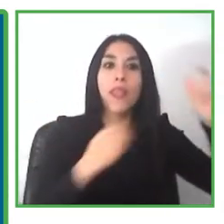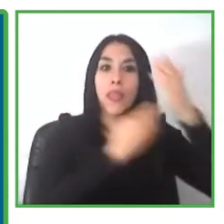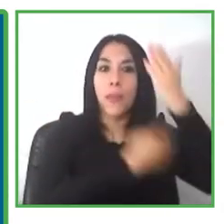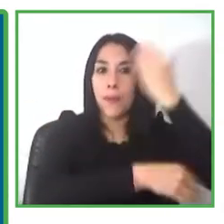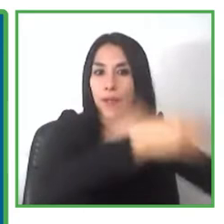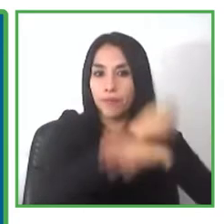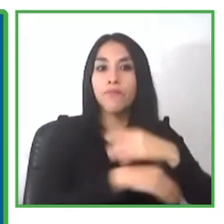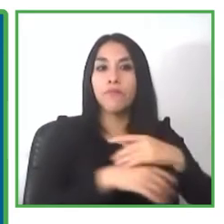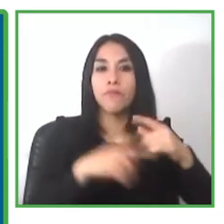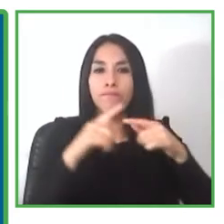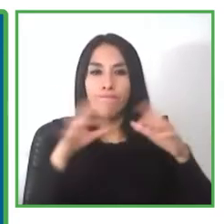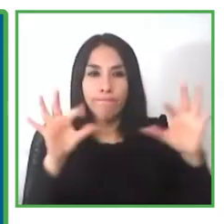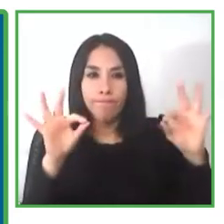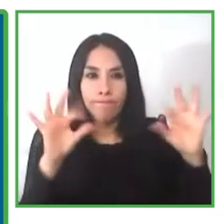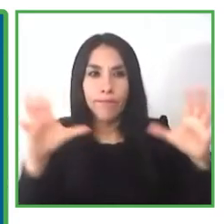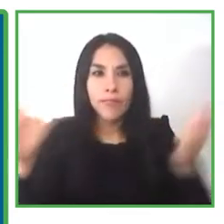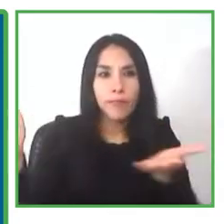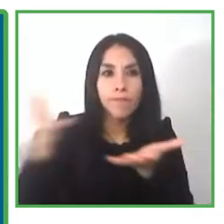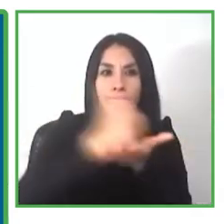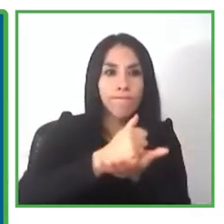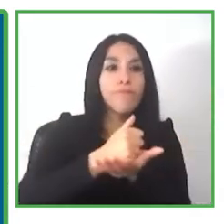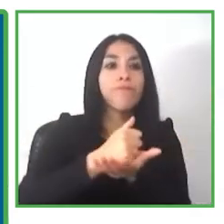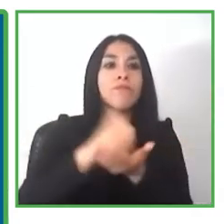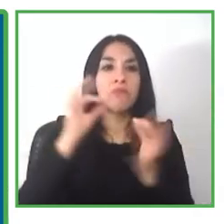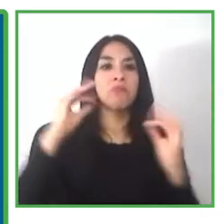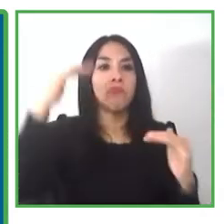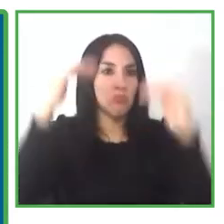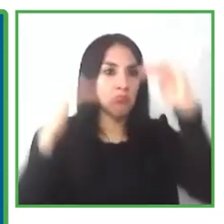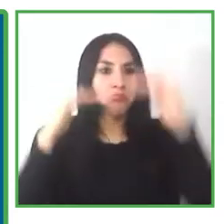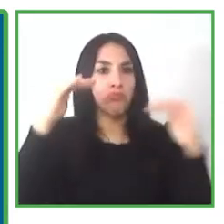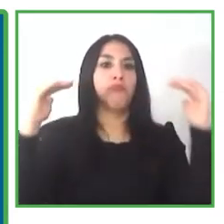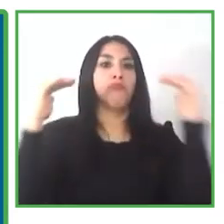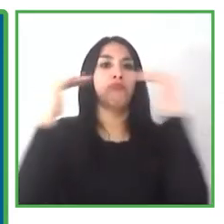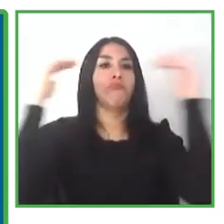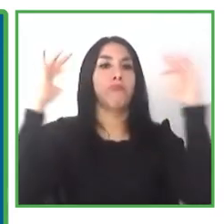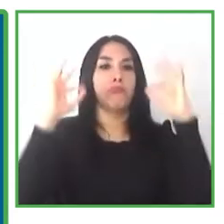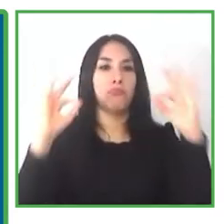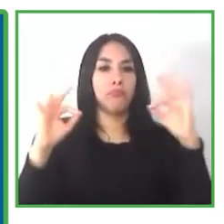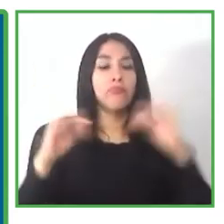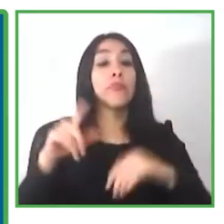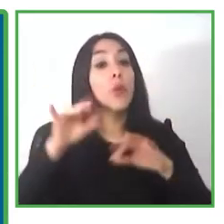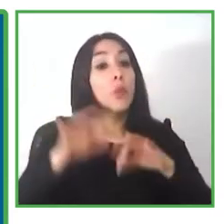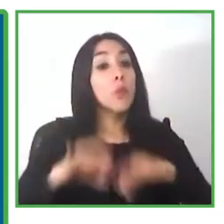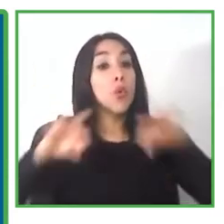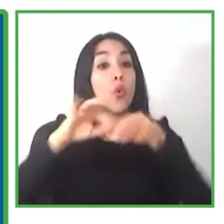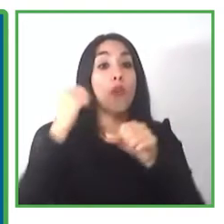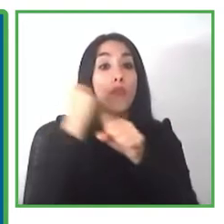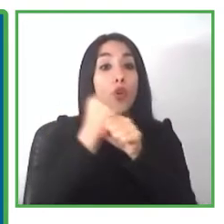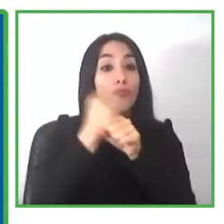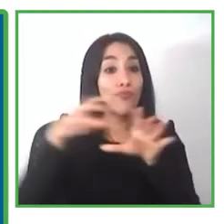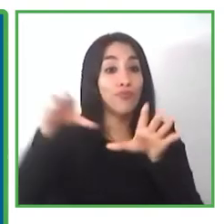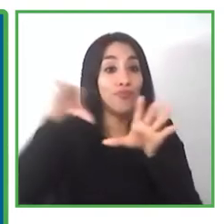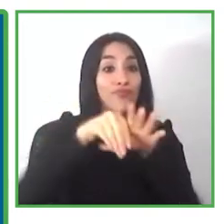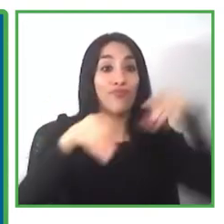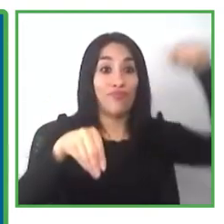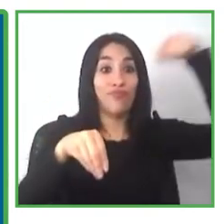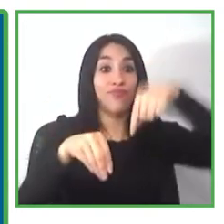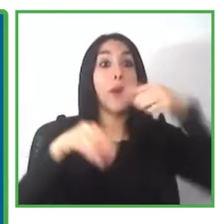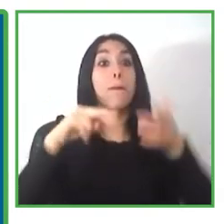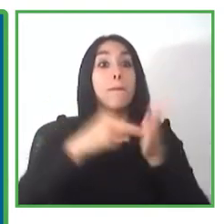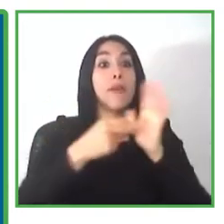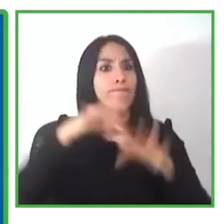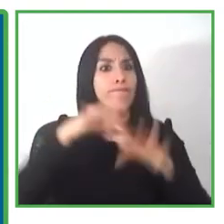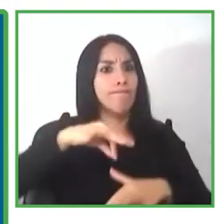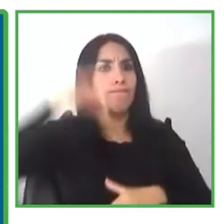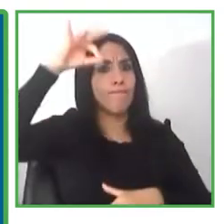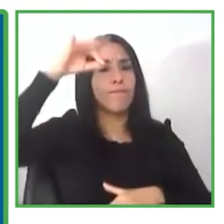of competitive salaries the importance of inclusive employment is not just based on closing